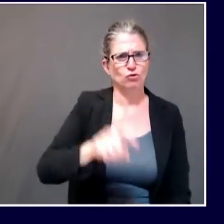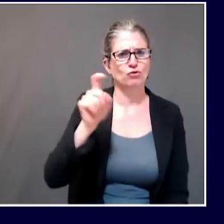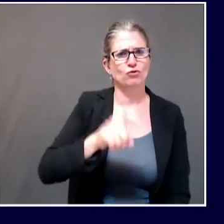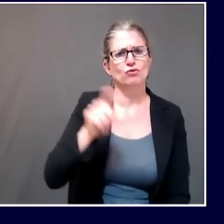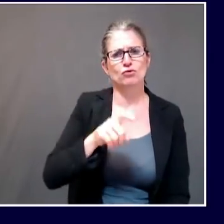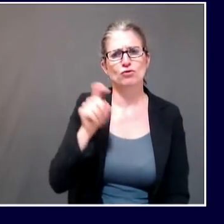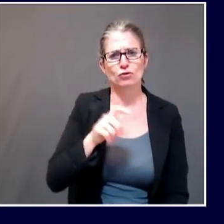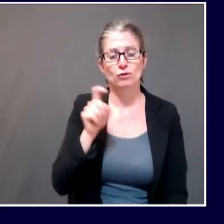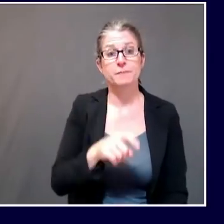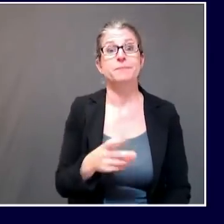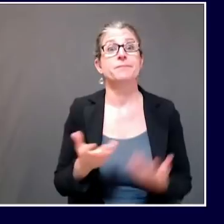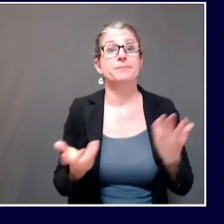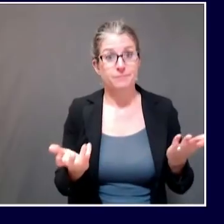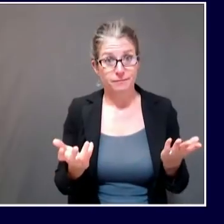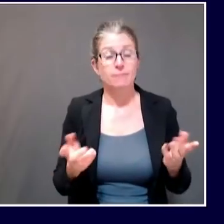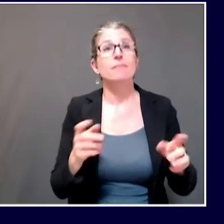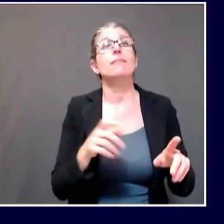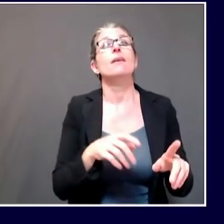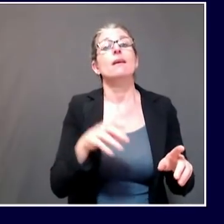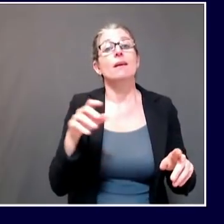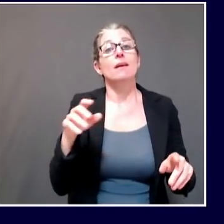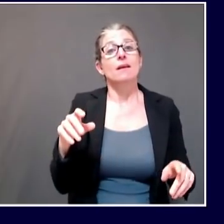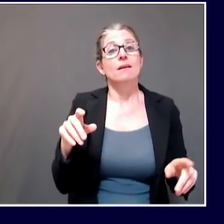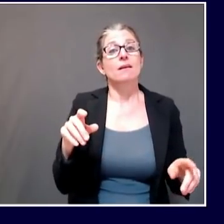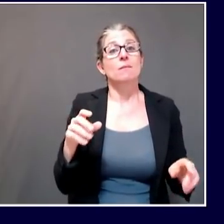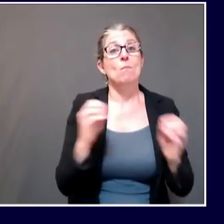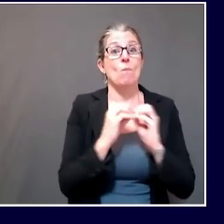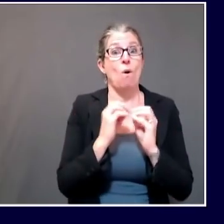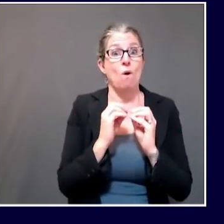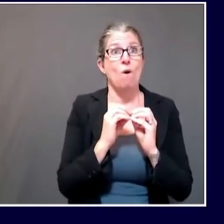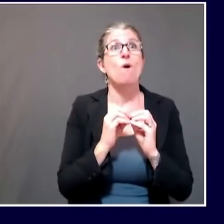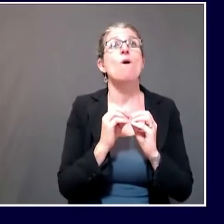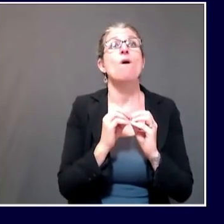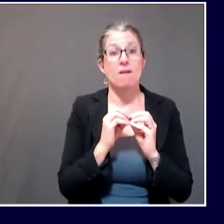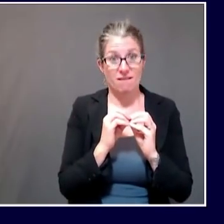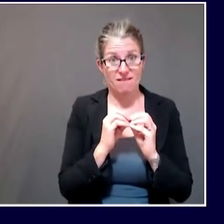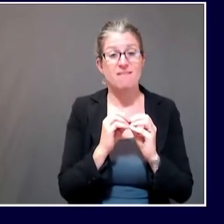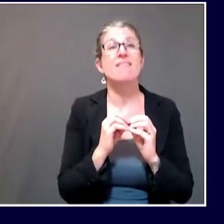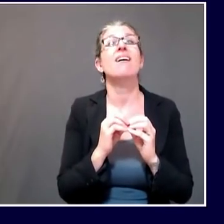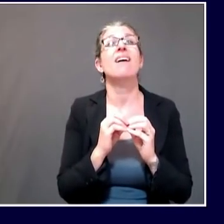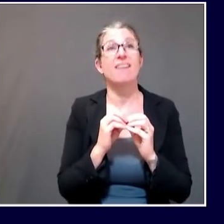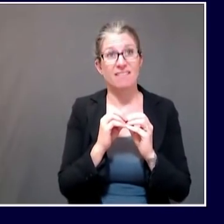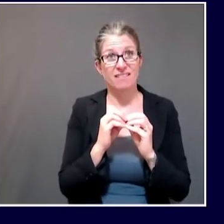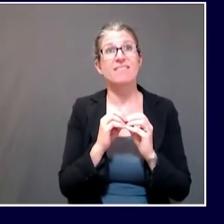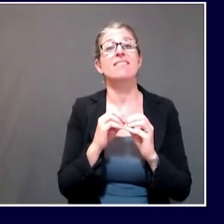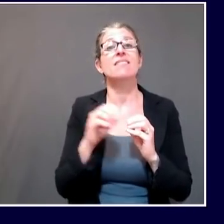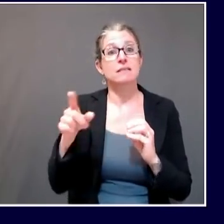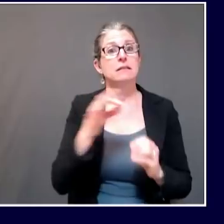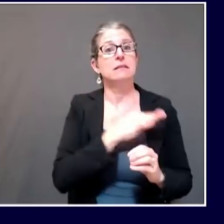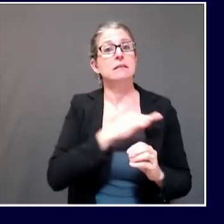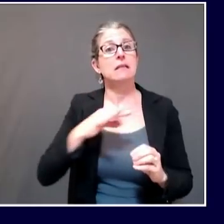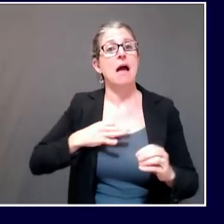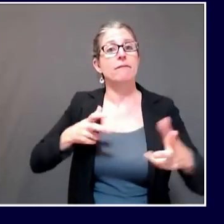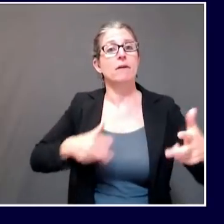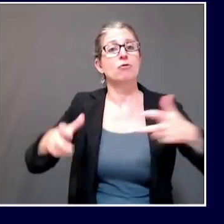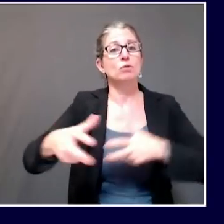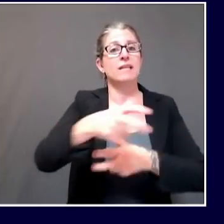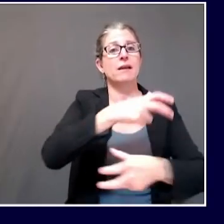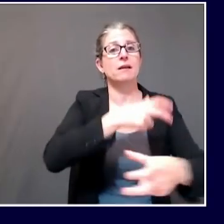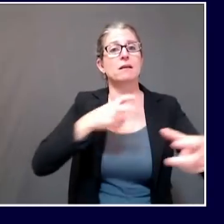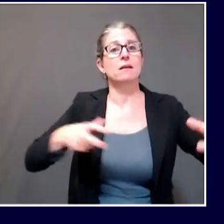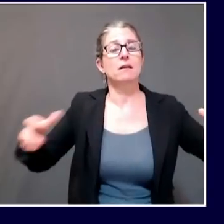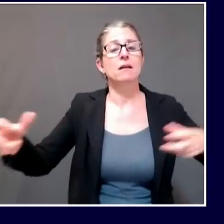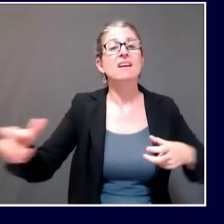offer recommendations for things like staggering schedules, getting contact tracing underway, repeated rounds of testing,